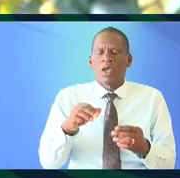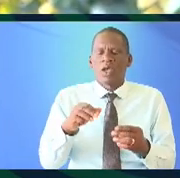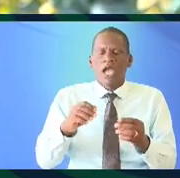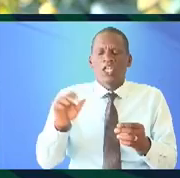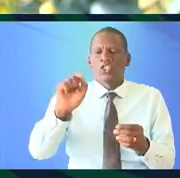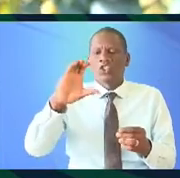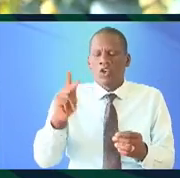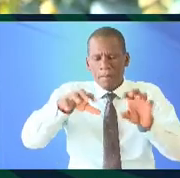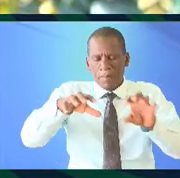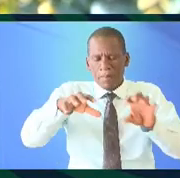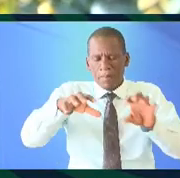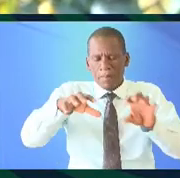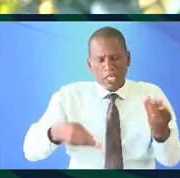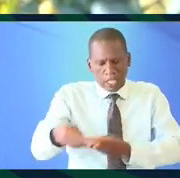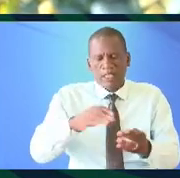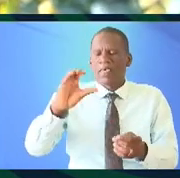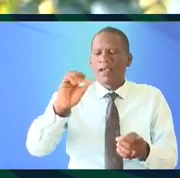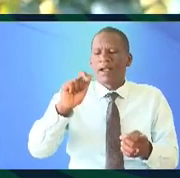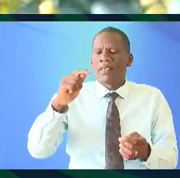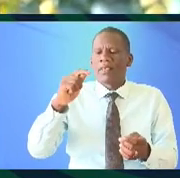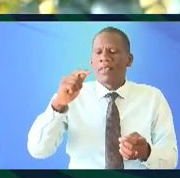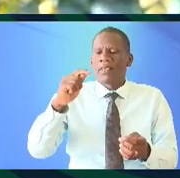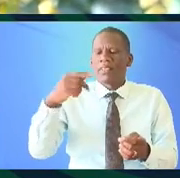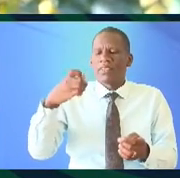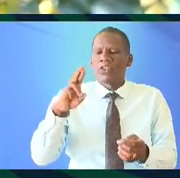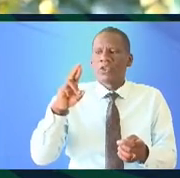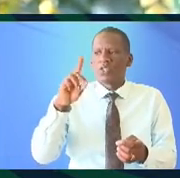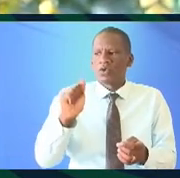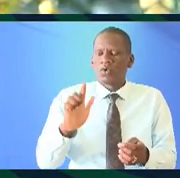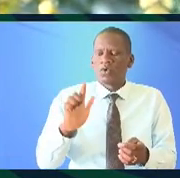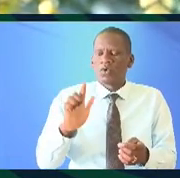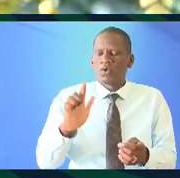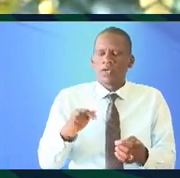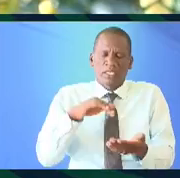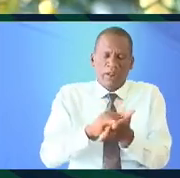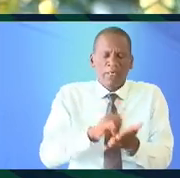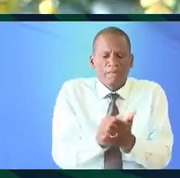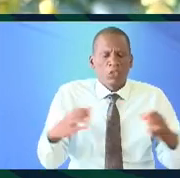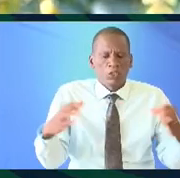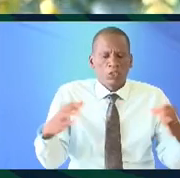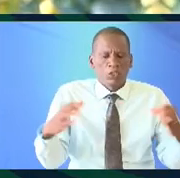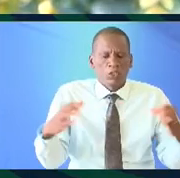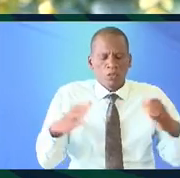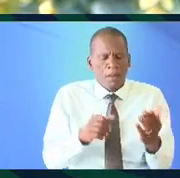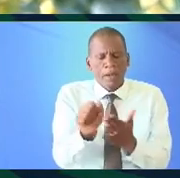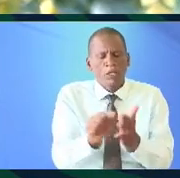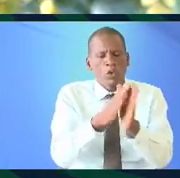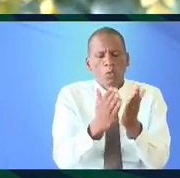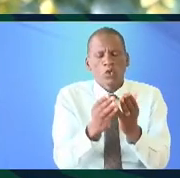exchange the cathedral in the sense that that publishing house publishes books